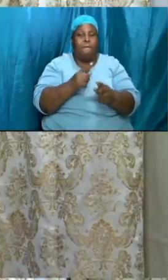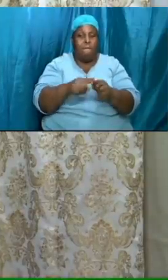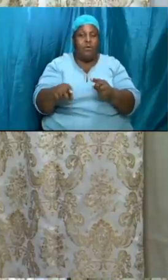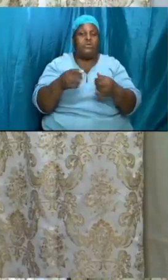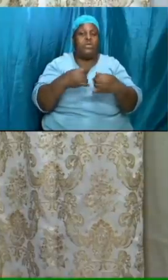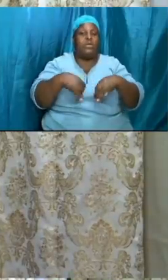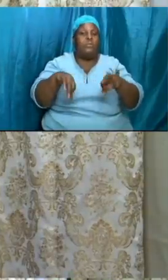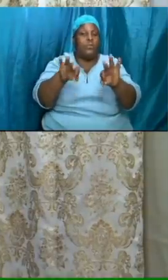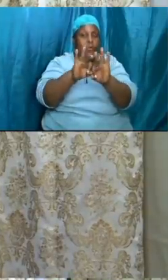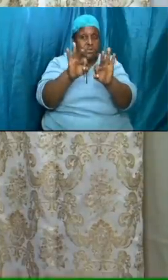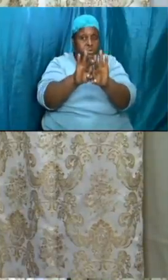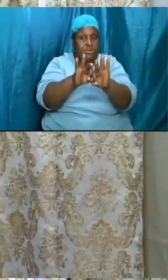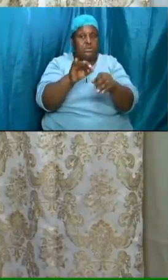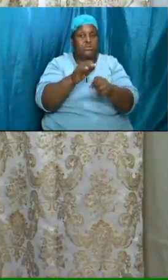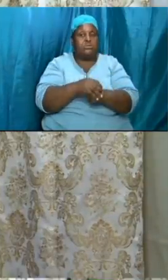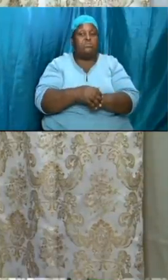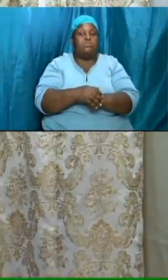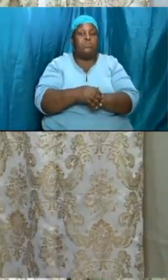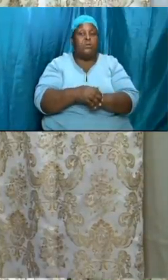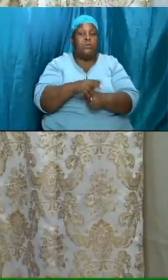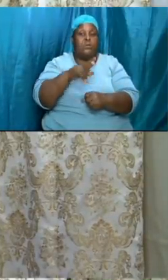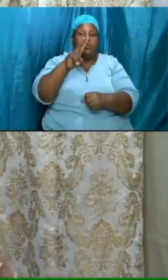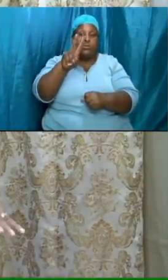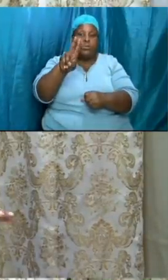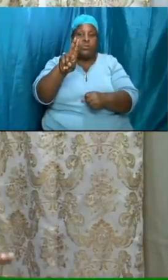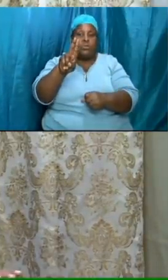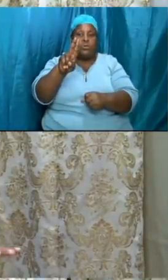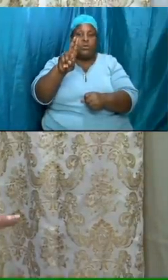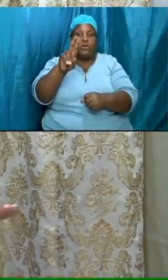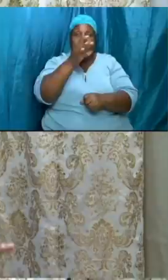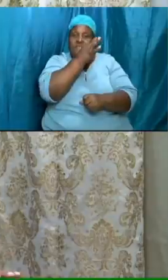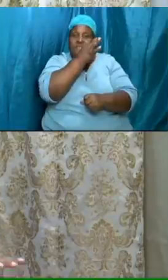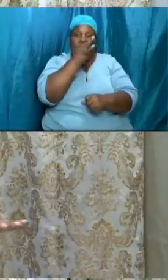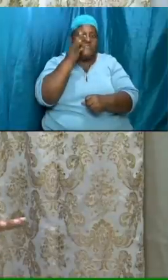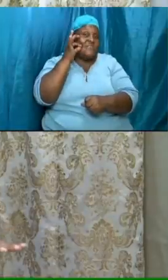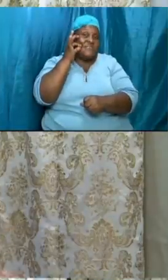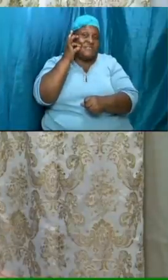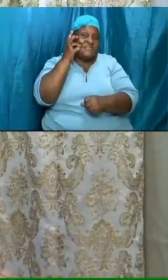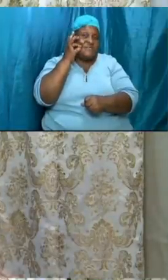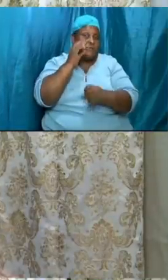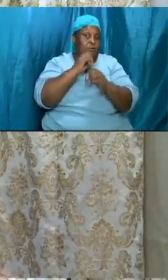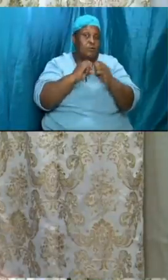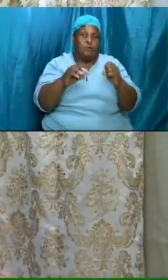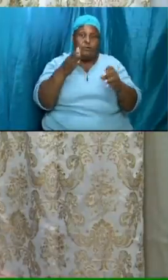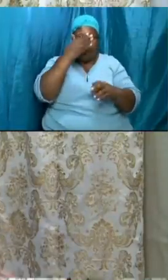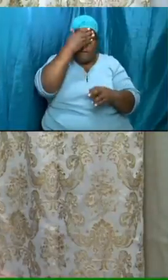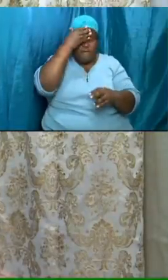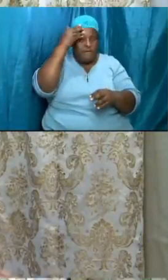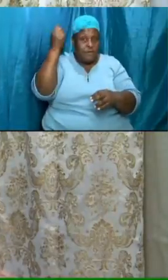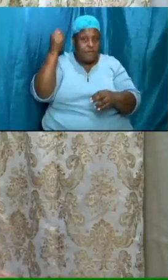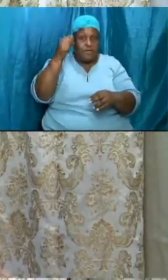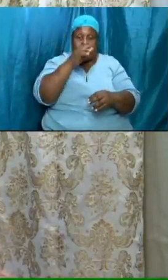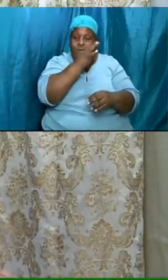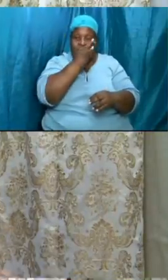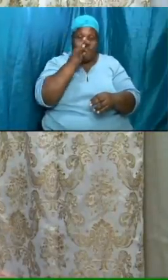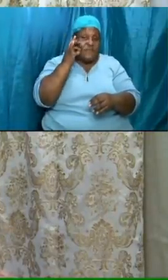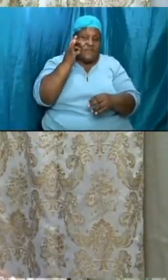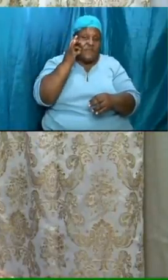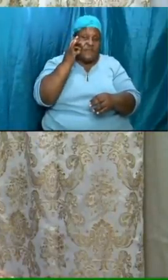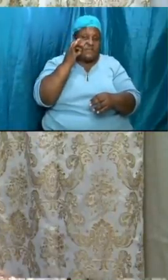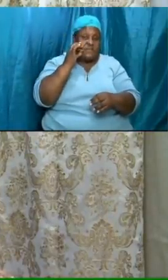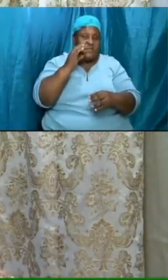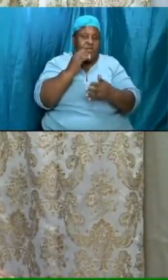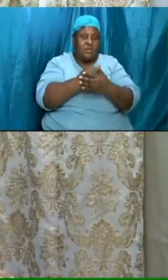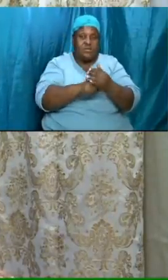powerful two fasting don't forget to fast some things will not happen